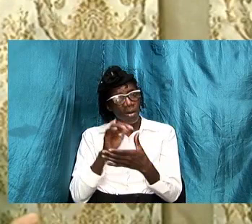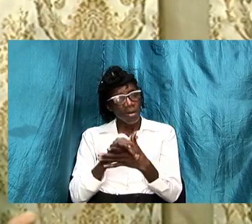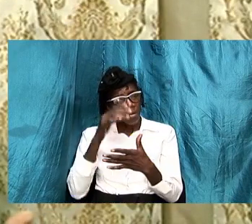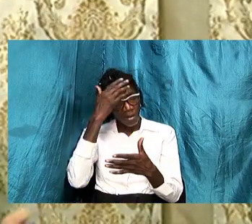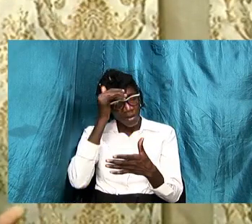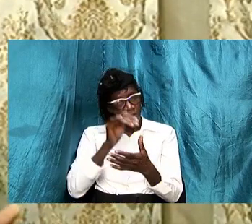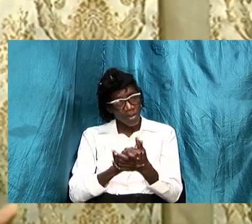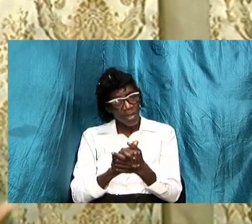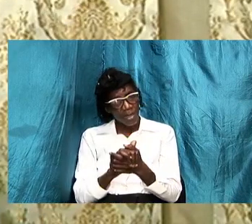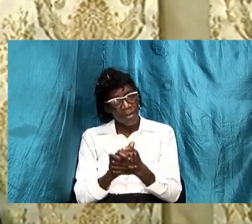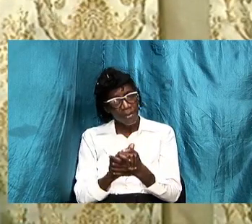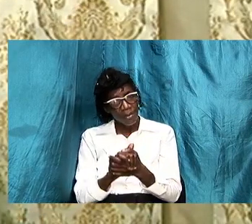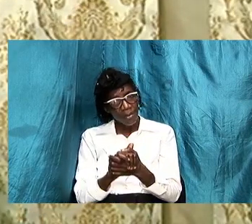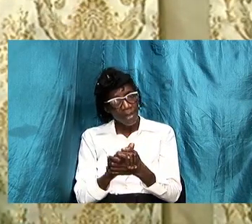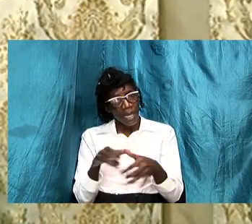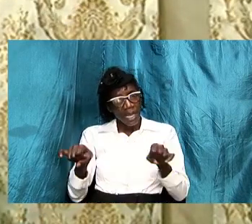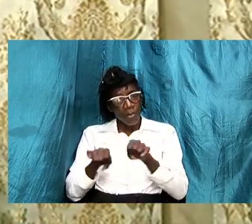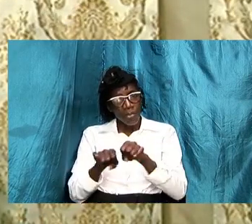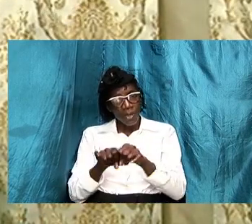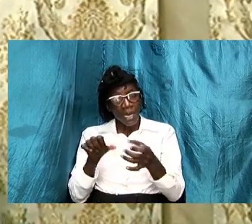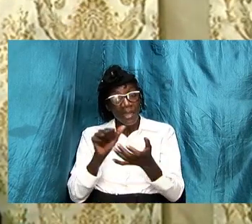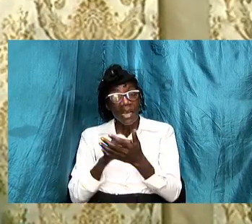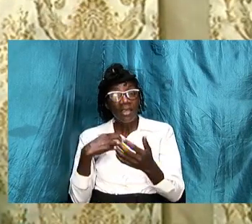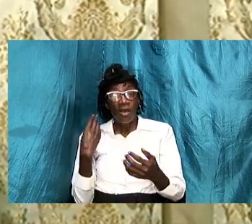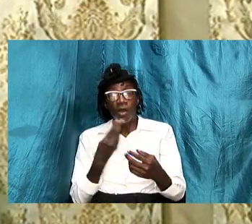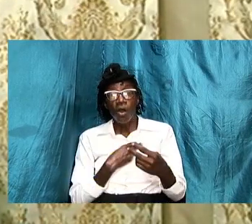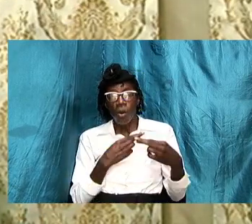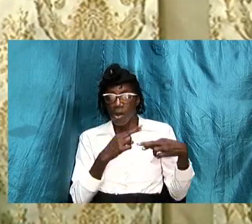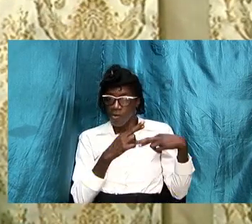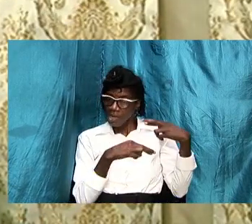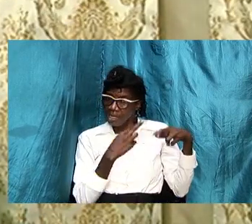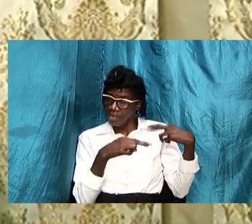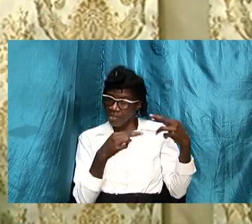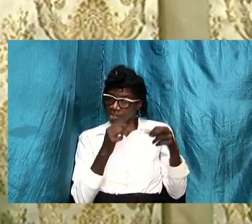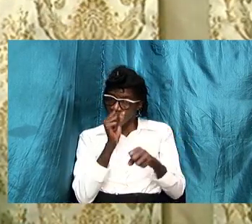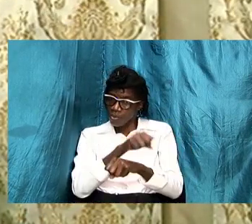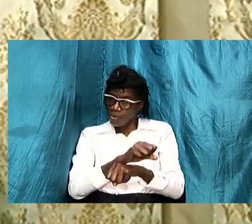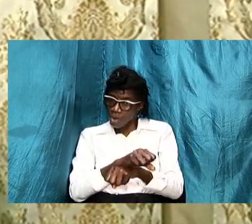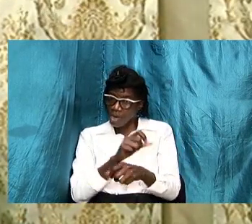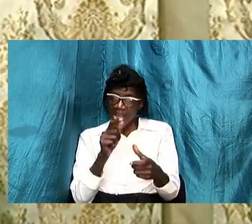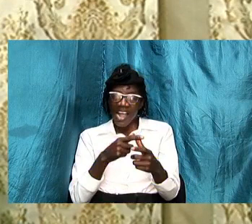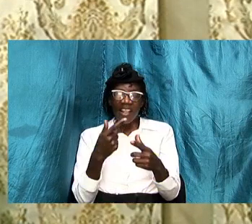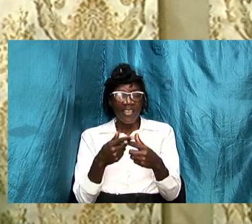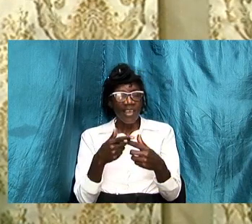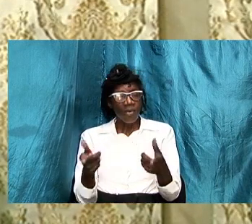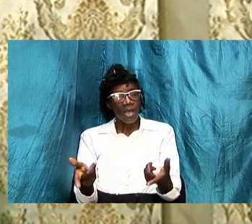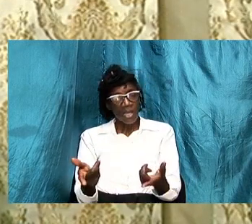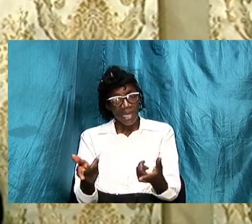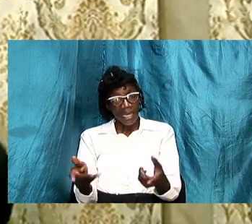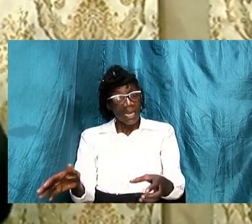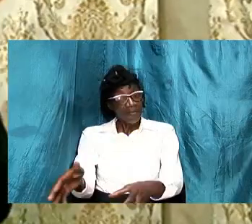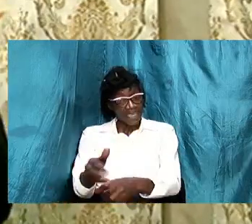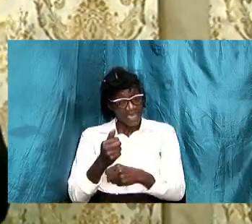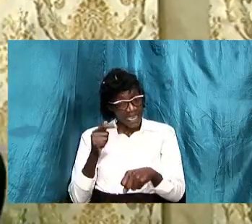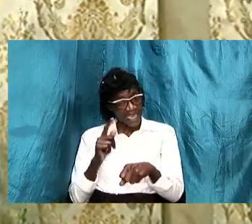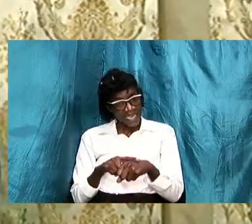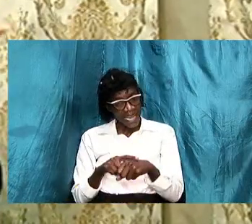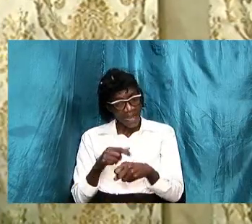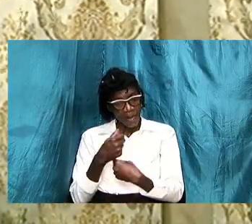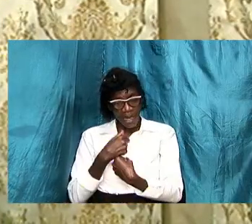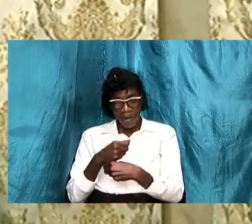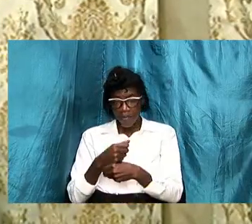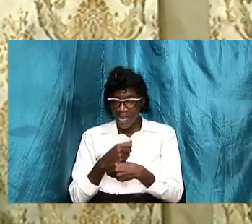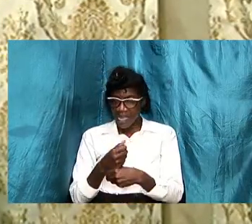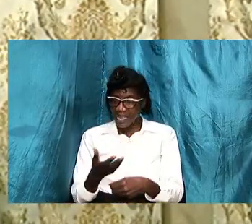it's going to happen that our relationships that then we are going to take time we are going to make things